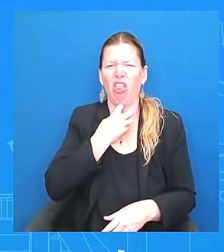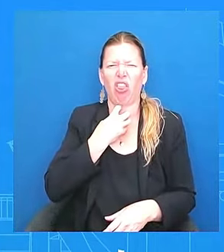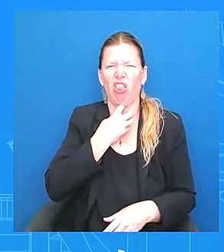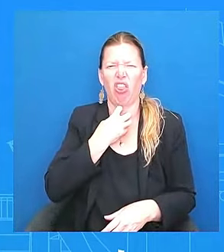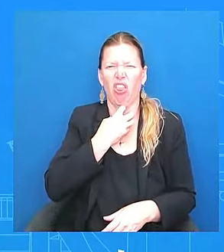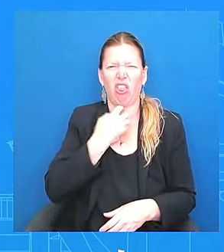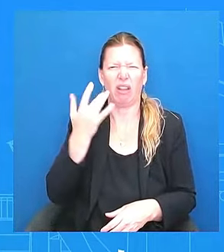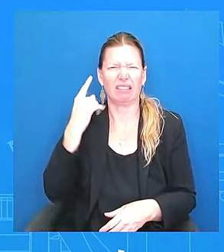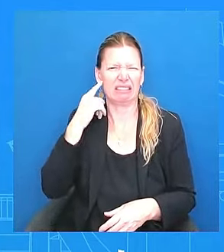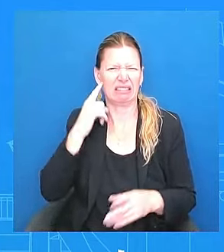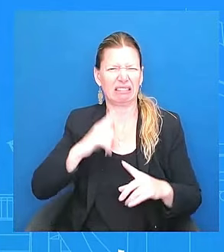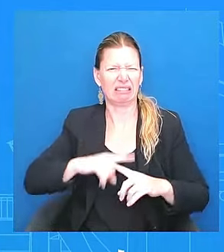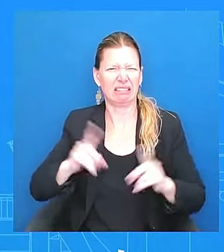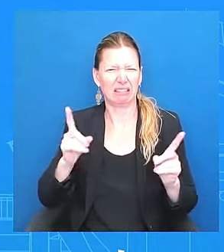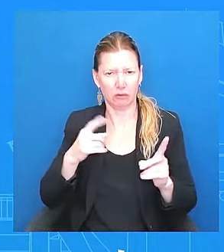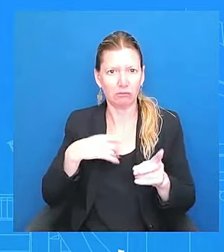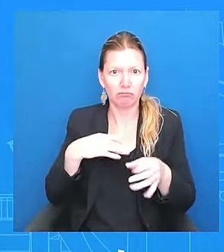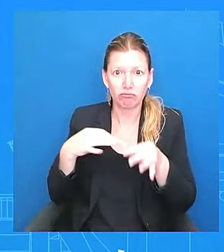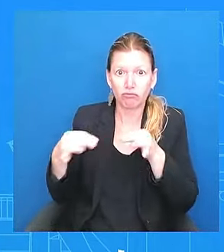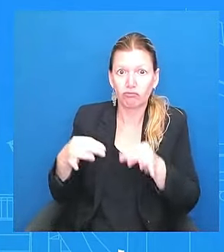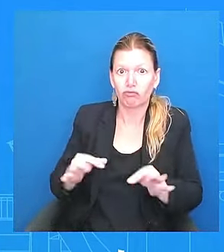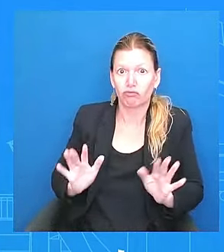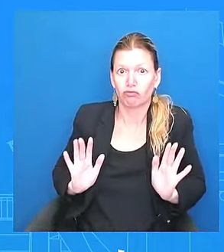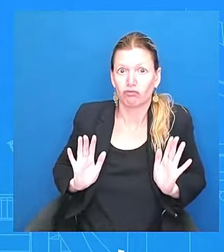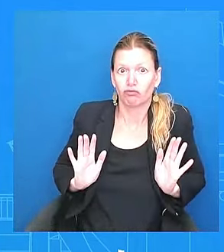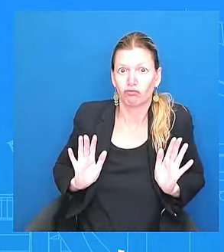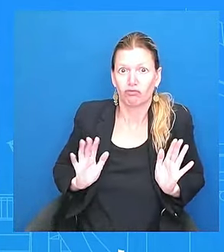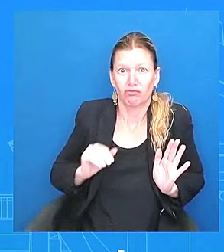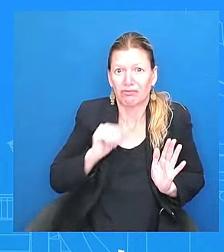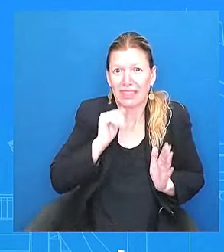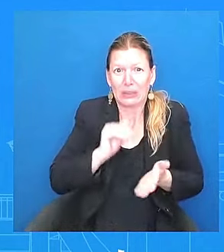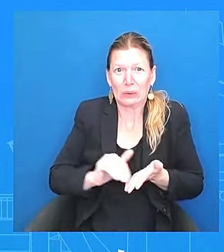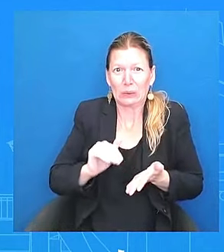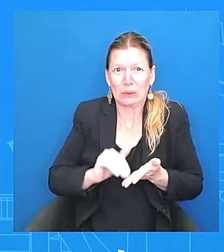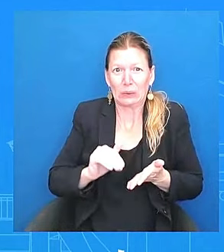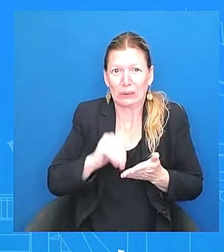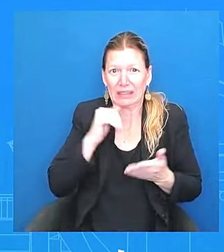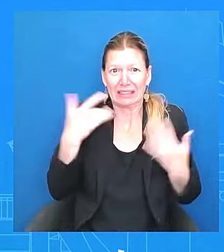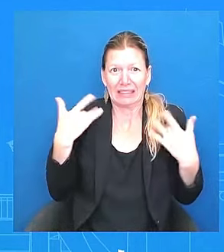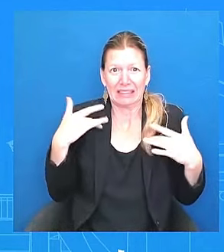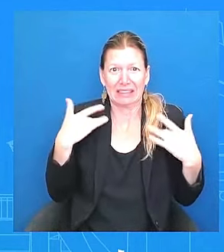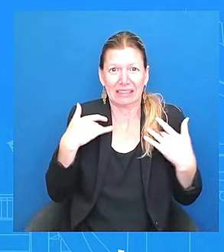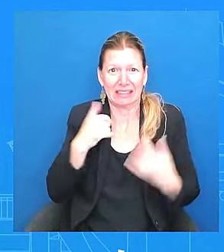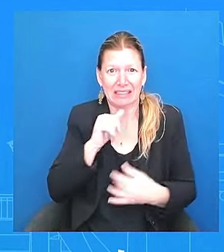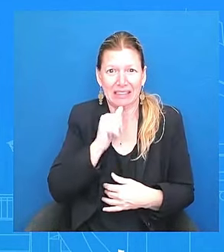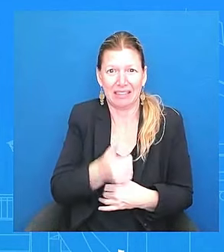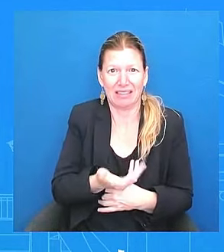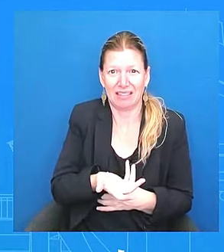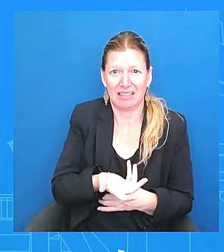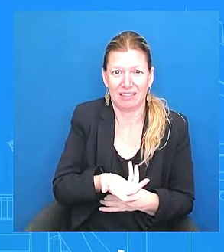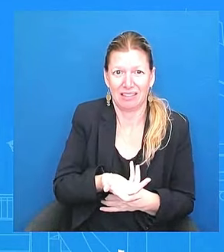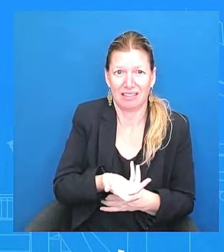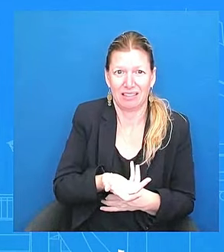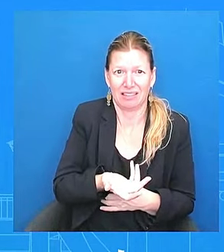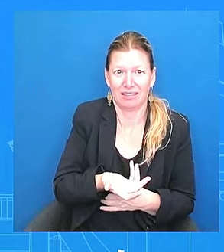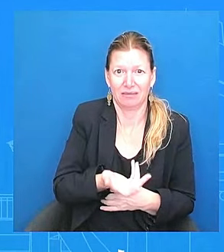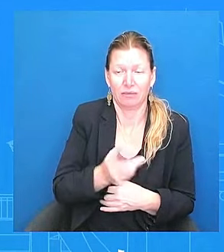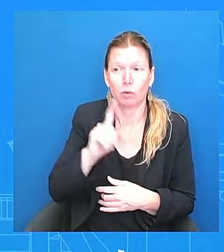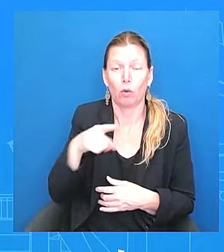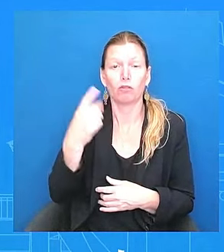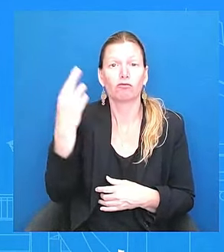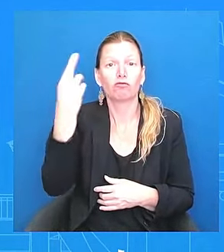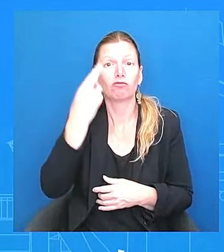piece of this. Ask for the only reason we're sharing this because it was asked of me here and the president certainly wanted to give an explanation